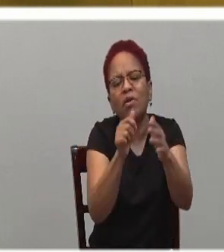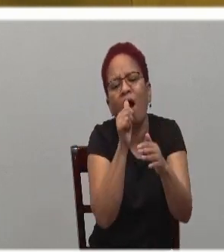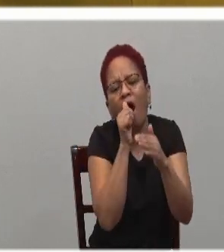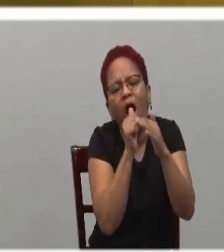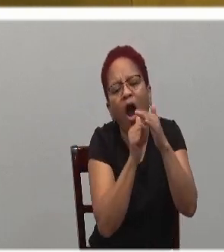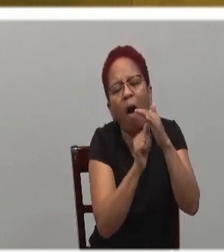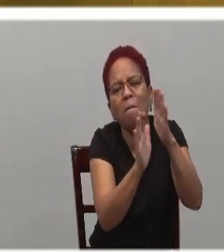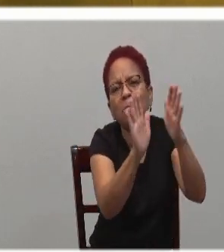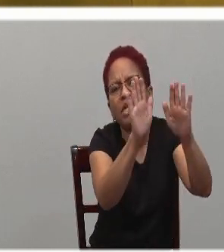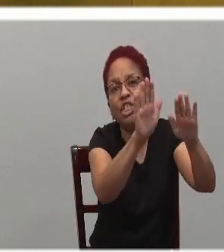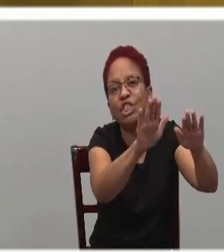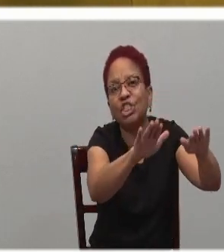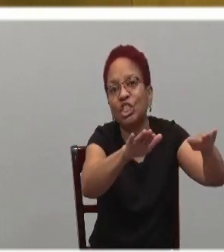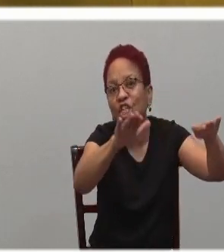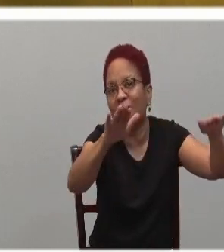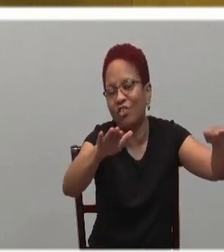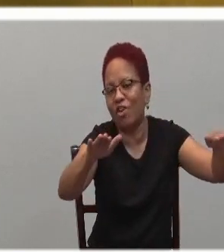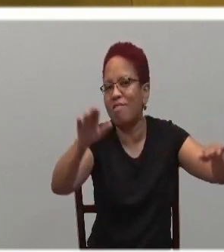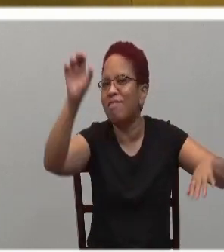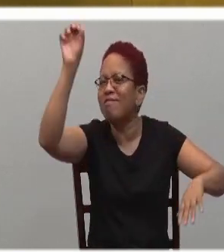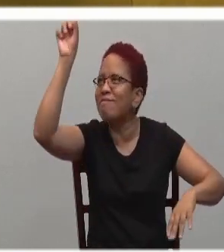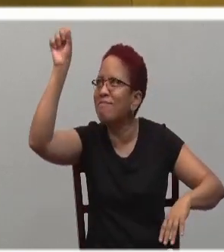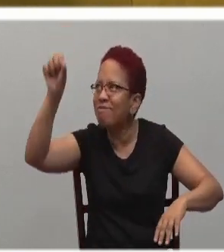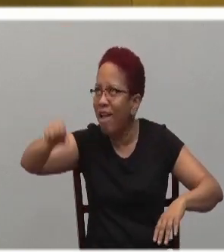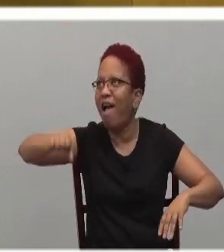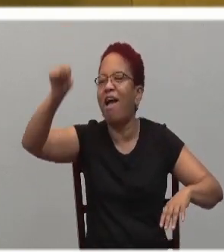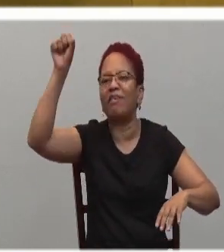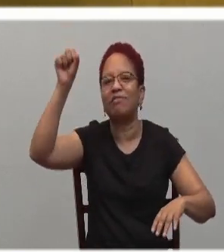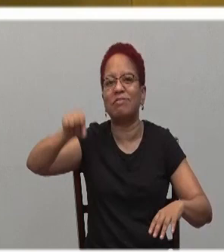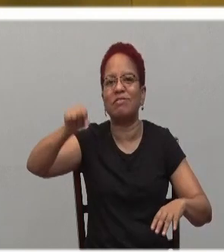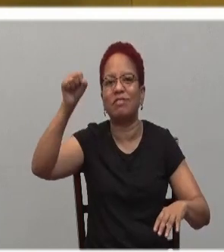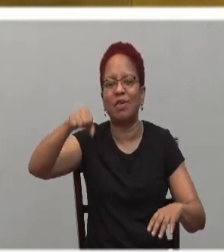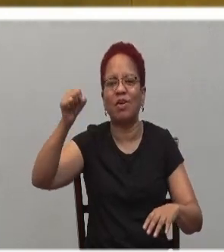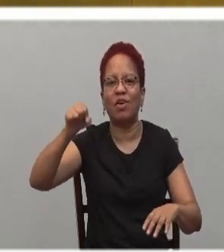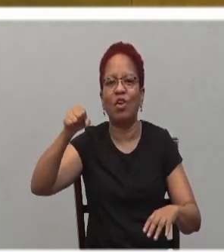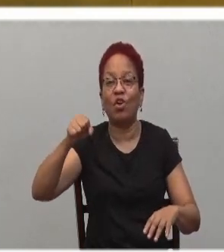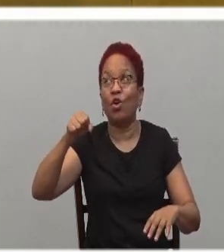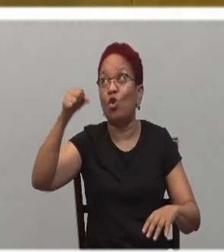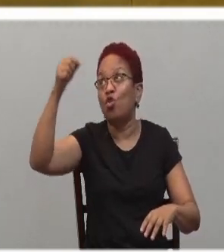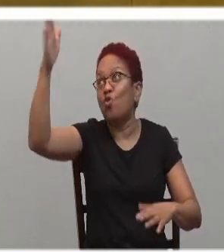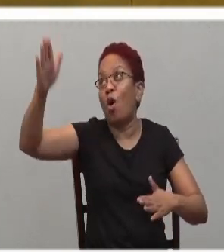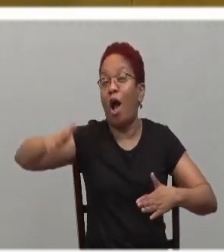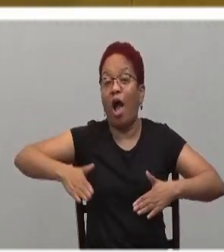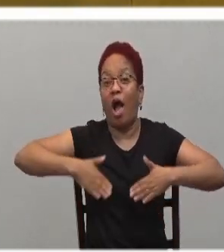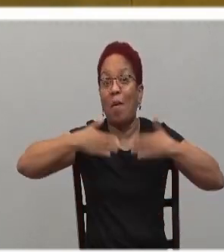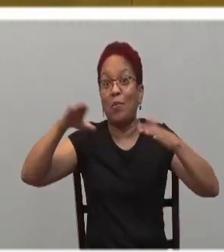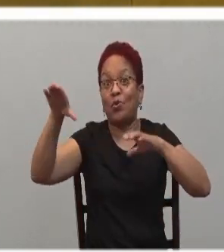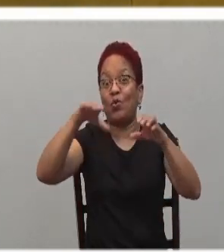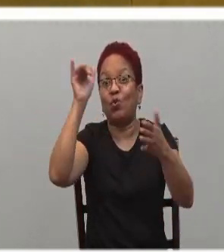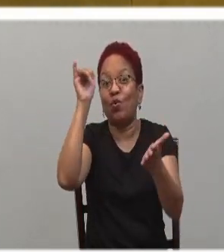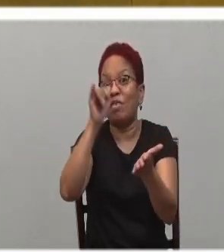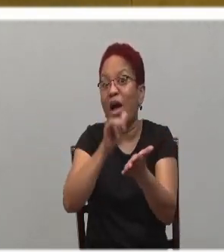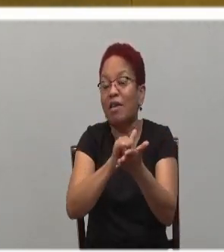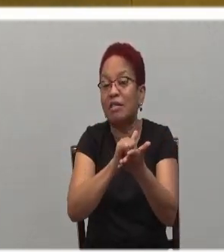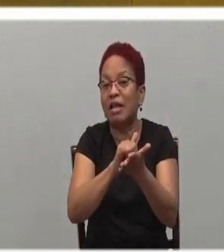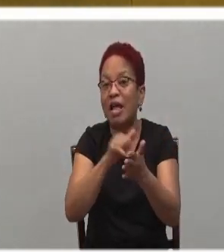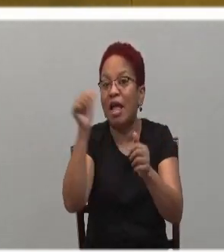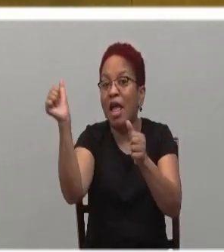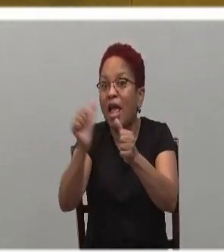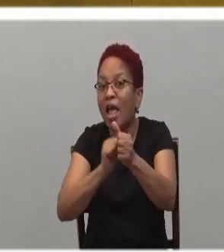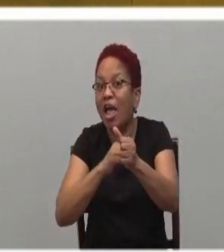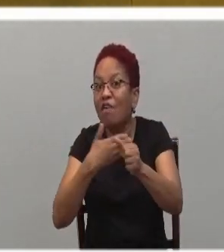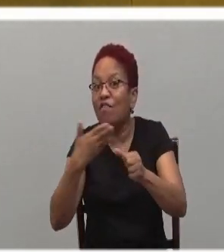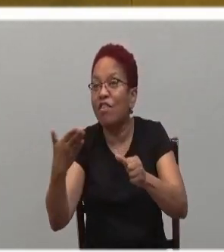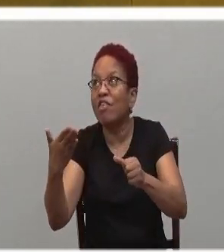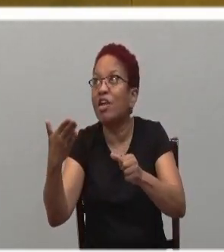Yes, Father, for that is what it please you to do. Everything has been entrusted to me